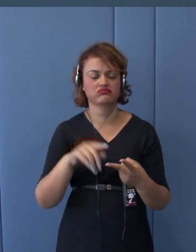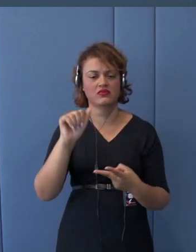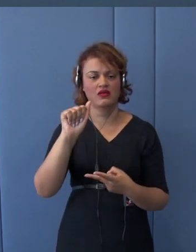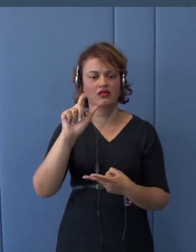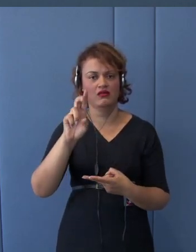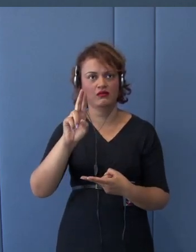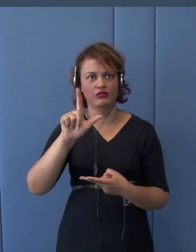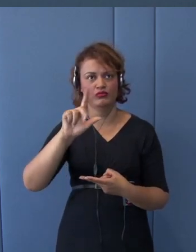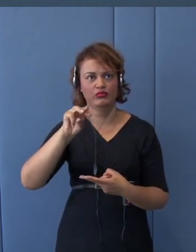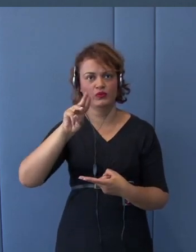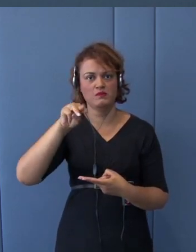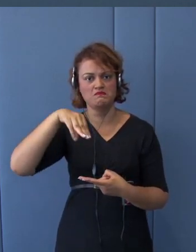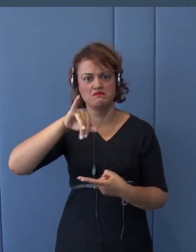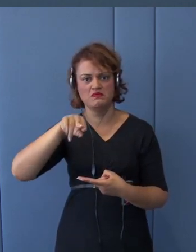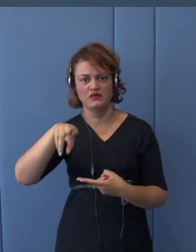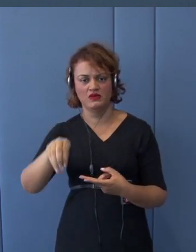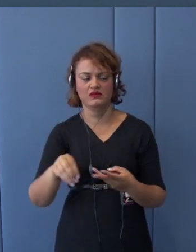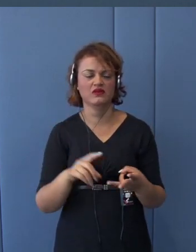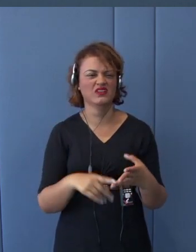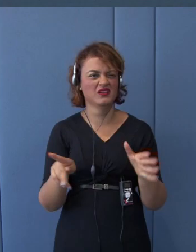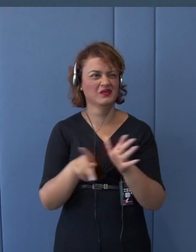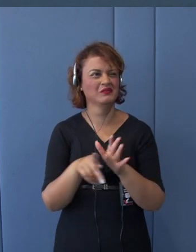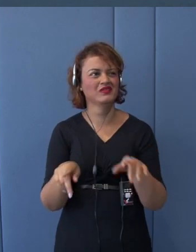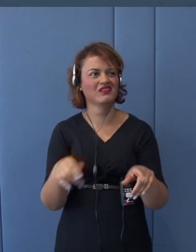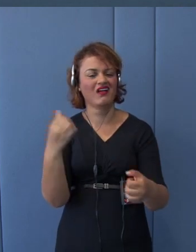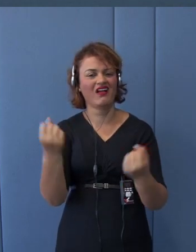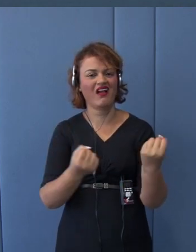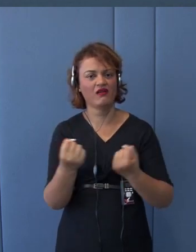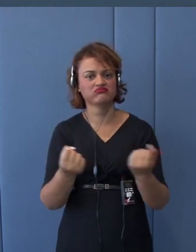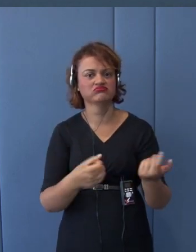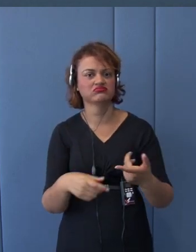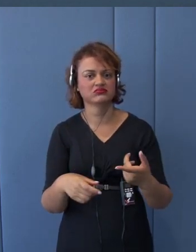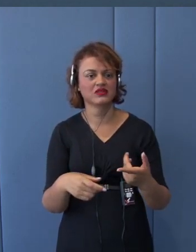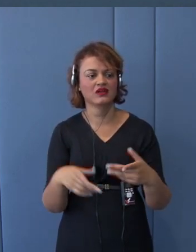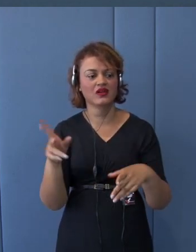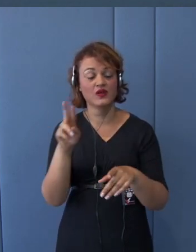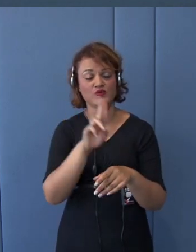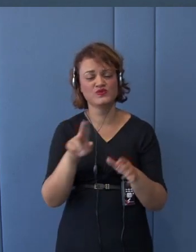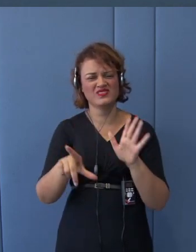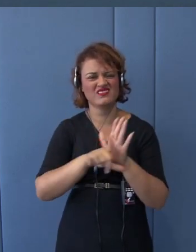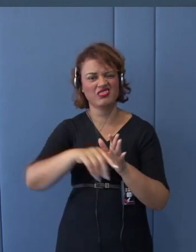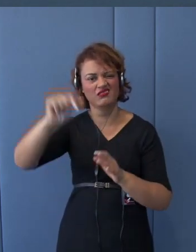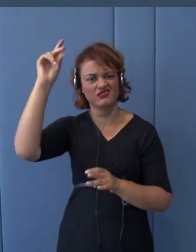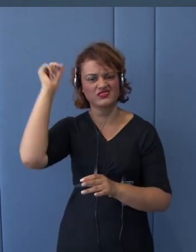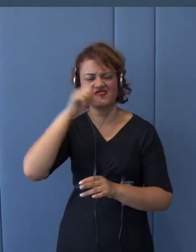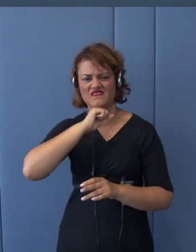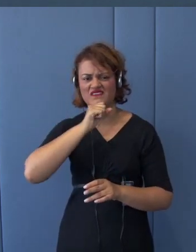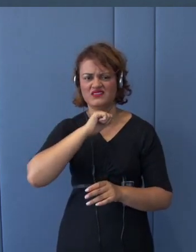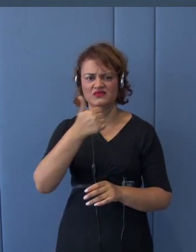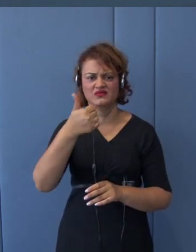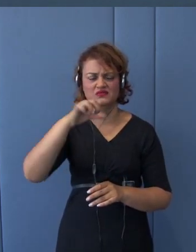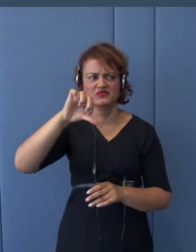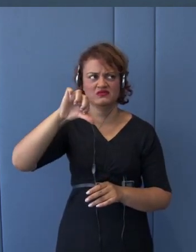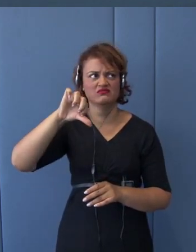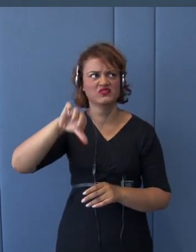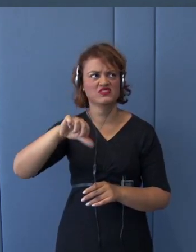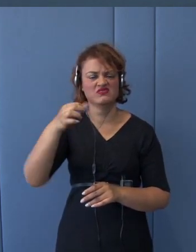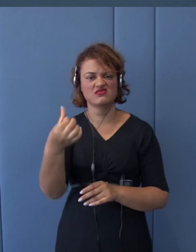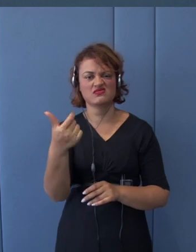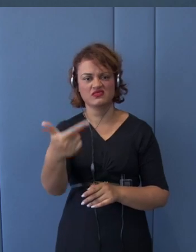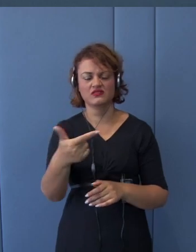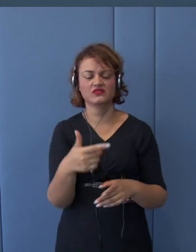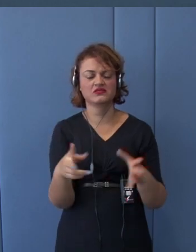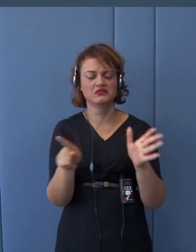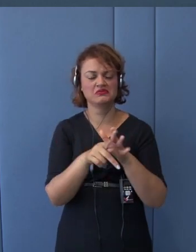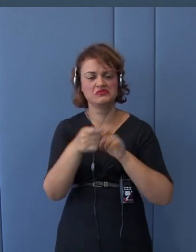1962 Trade Expansion Act. And, of course, Section 301 of 1974, United States Trade Act,